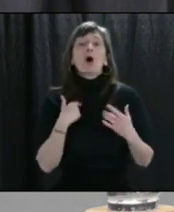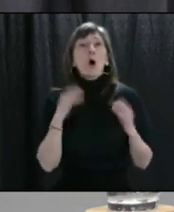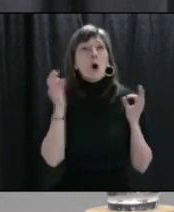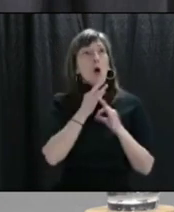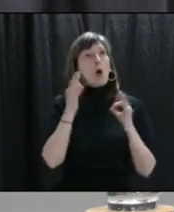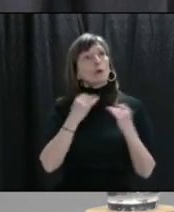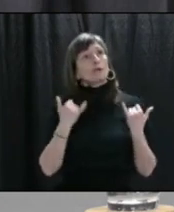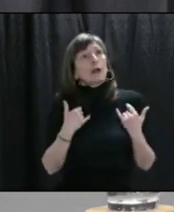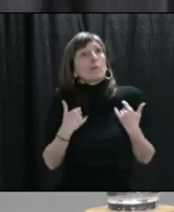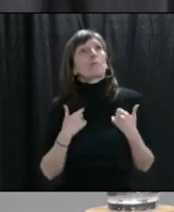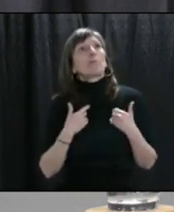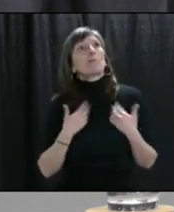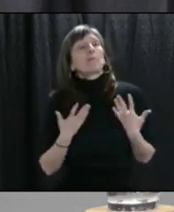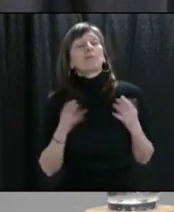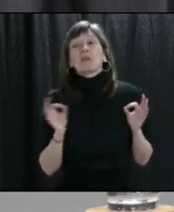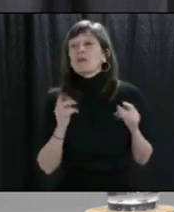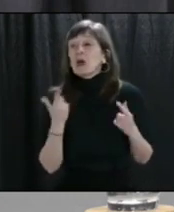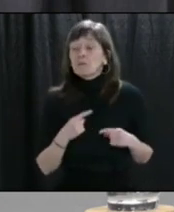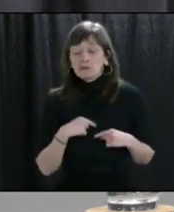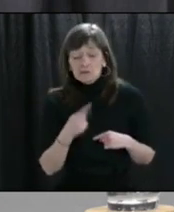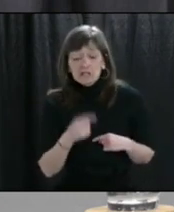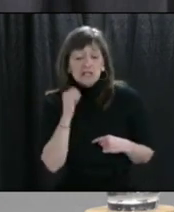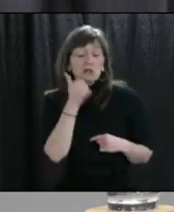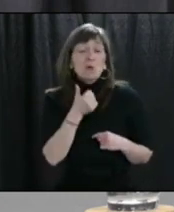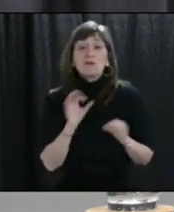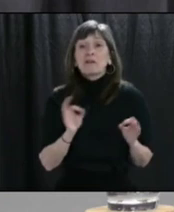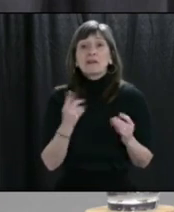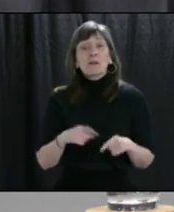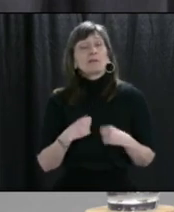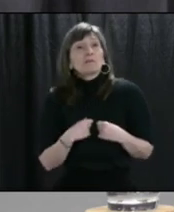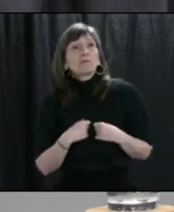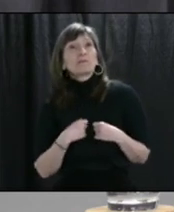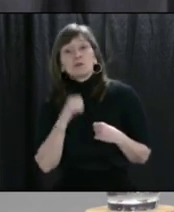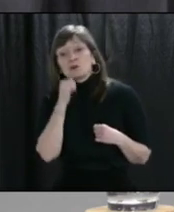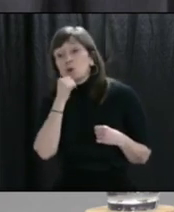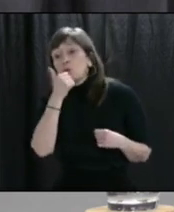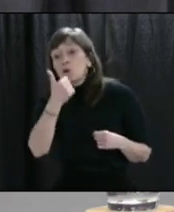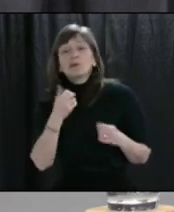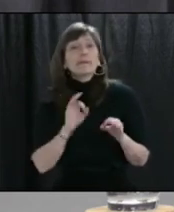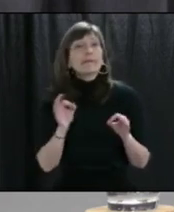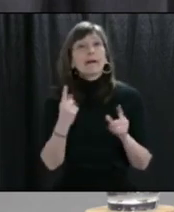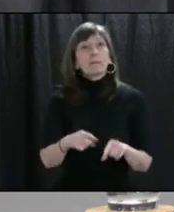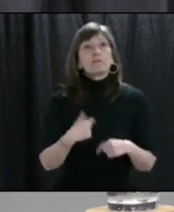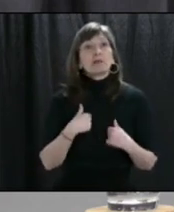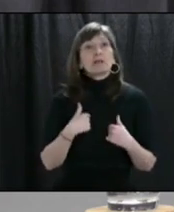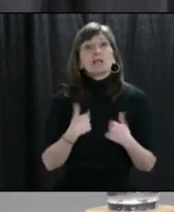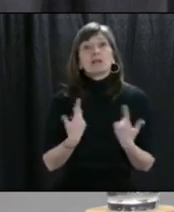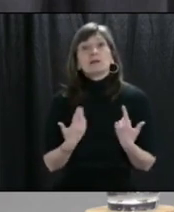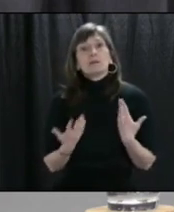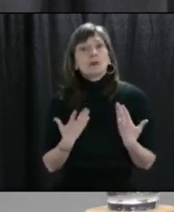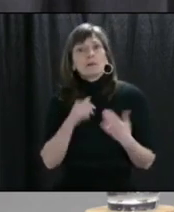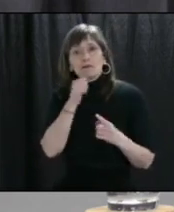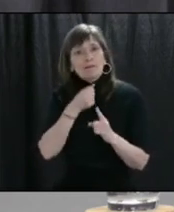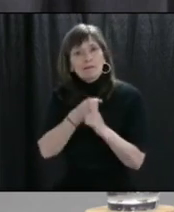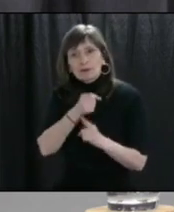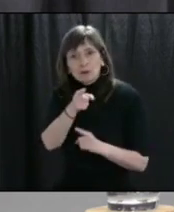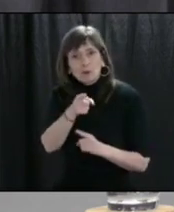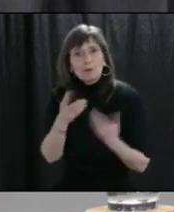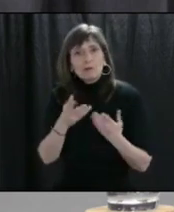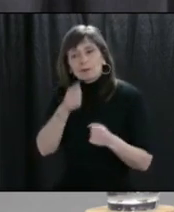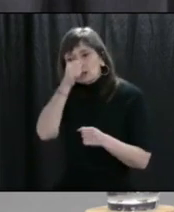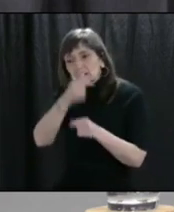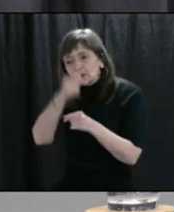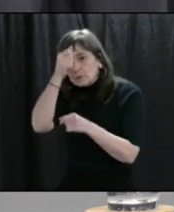they may not come for a couple of weeks, and they may not affect you directly, but they could affect one of your children or a sibling